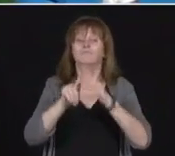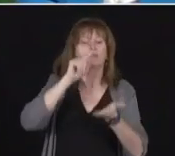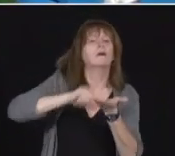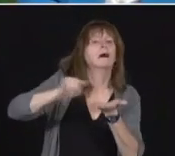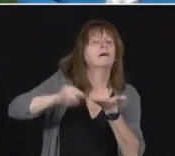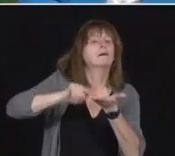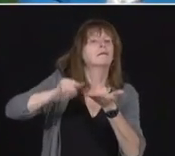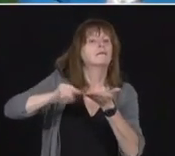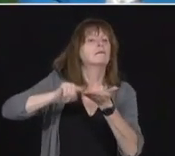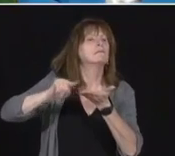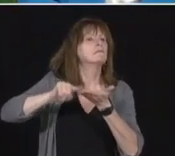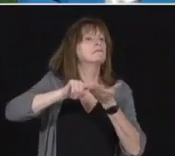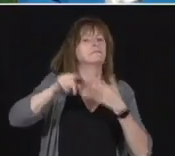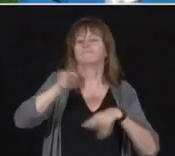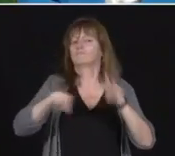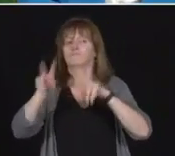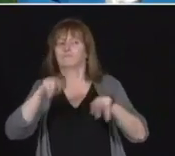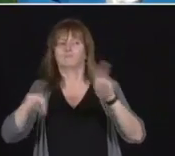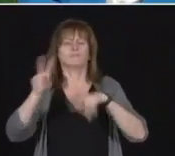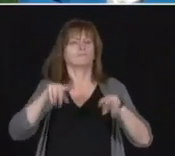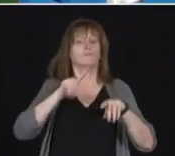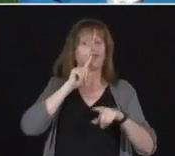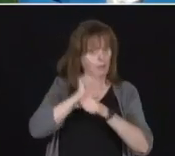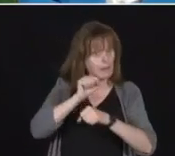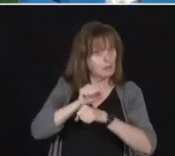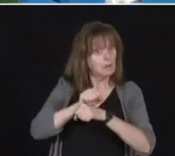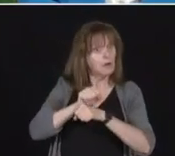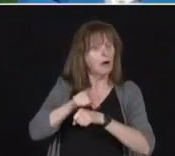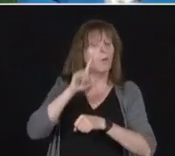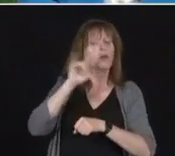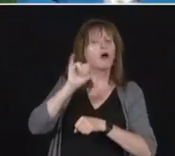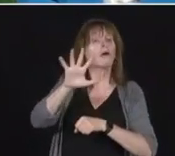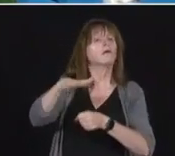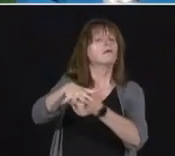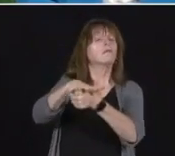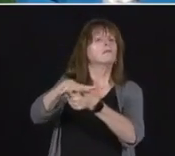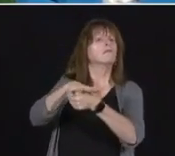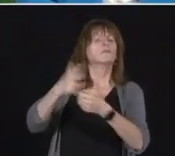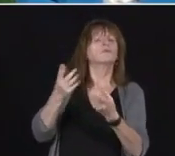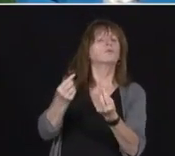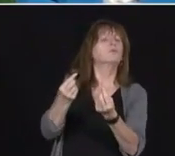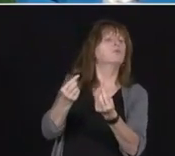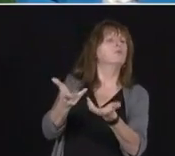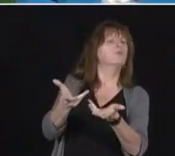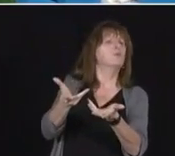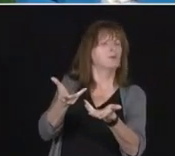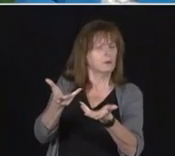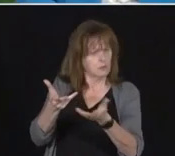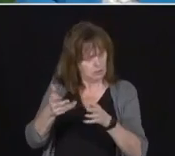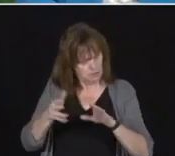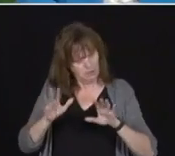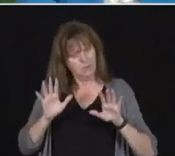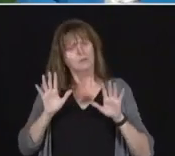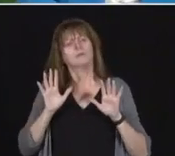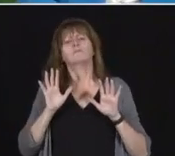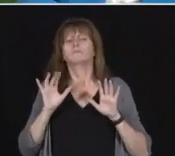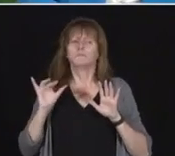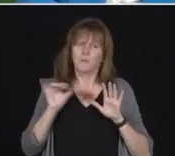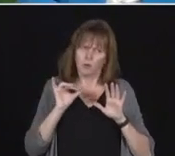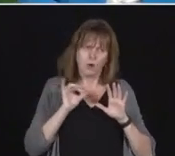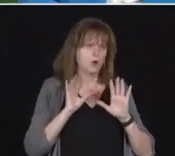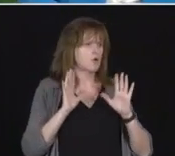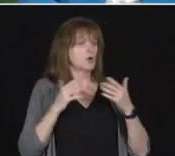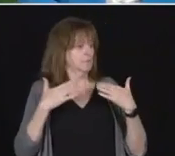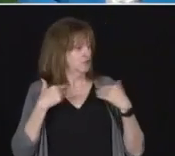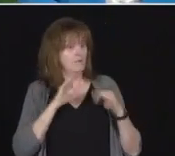can understand what the state of affairs actually is in a long-term care home whenever we do go in. And as the Minister of Long-Term Care has also